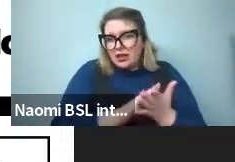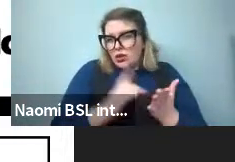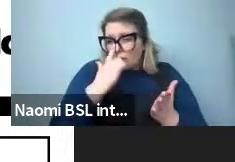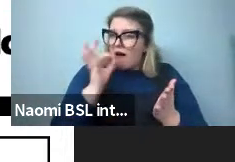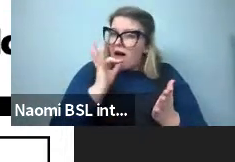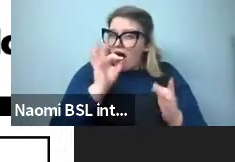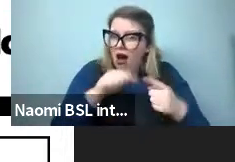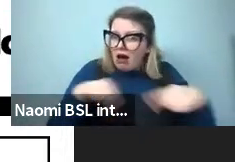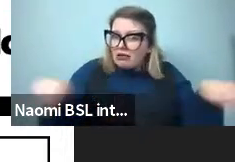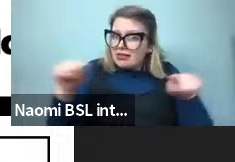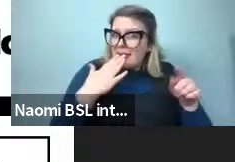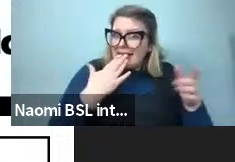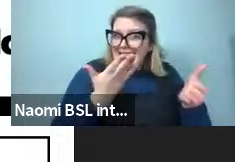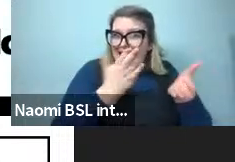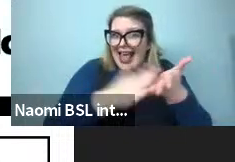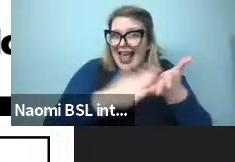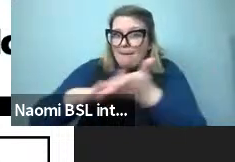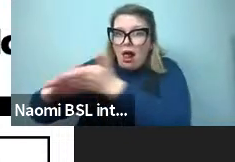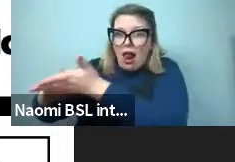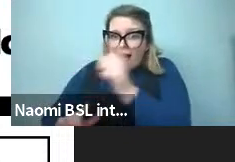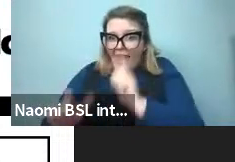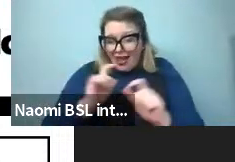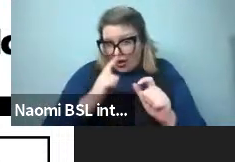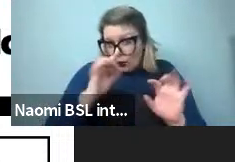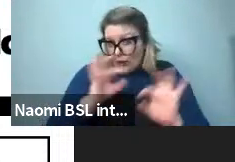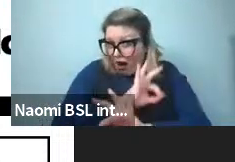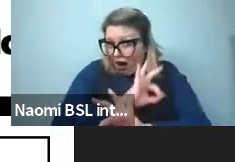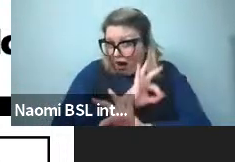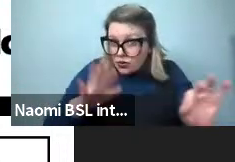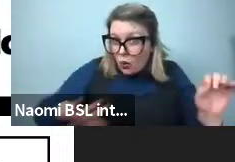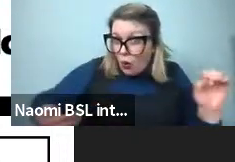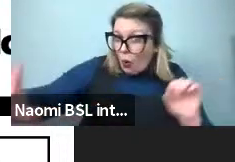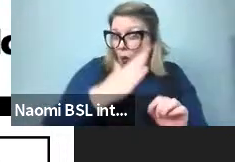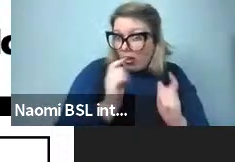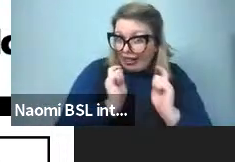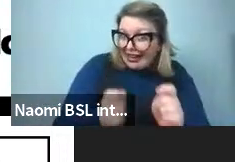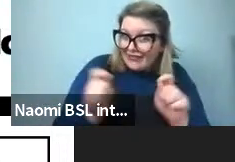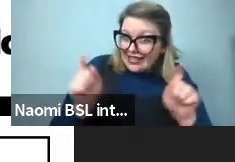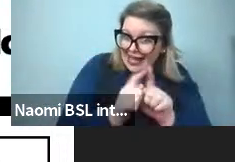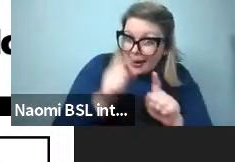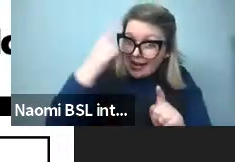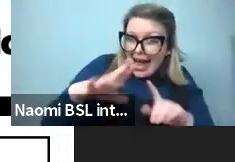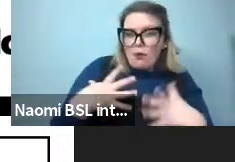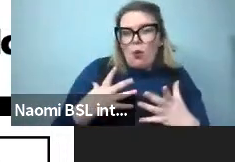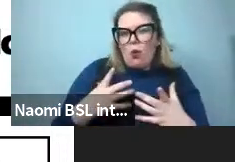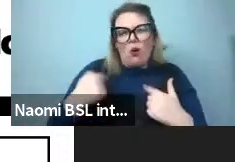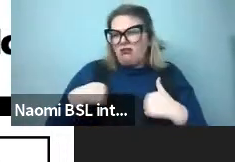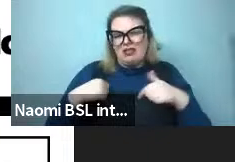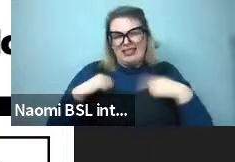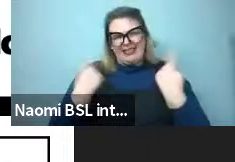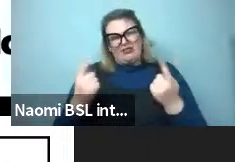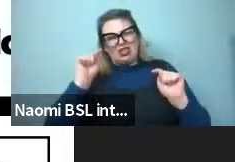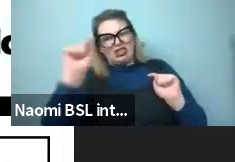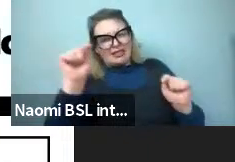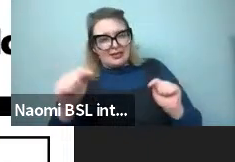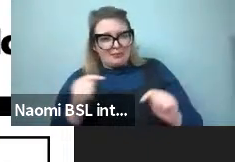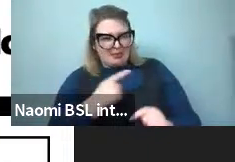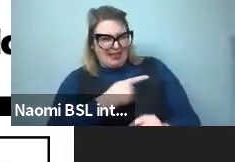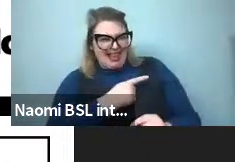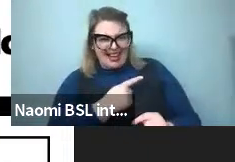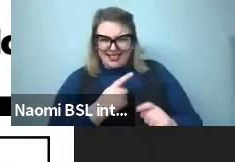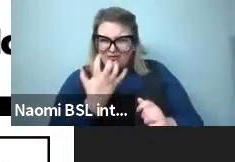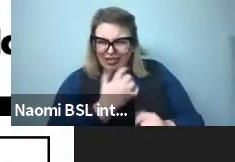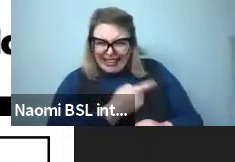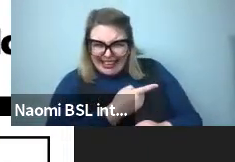thing, and we can see if people reliably call that, say, green or something, okay? If that comes off as a green to you, I'm not sure what, I think it was